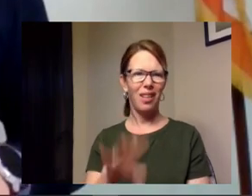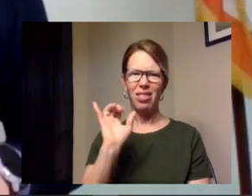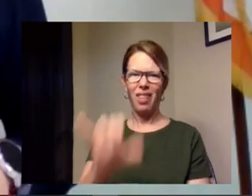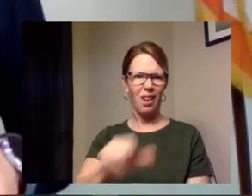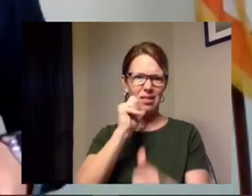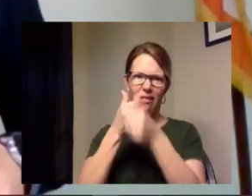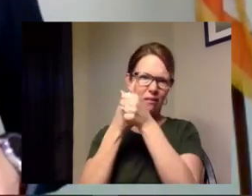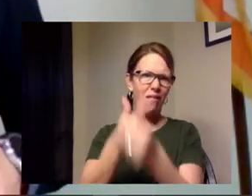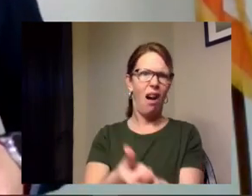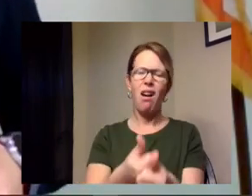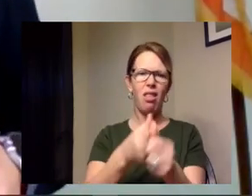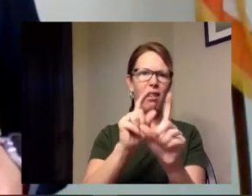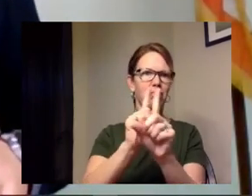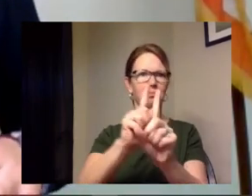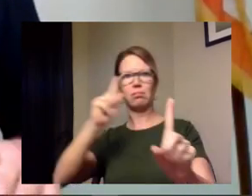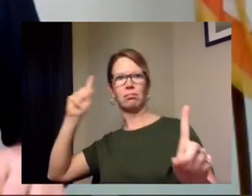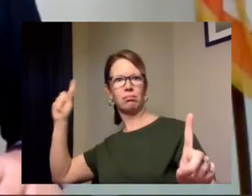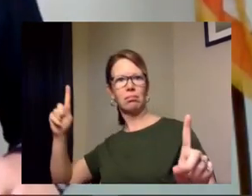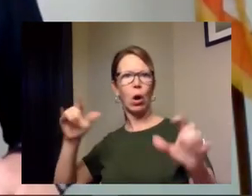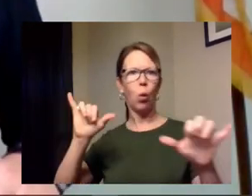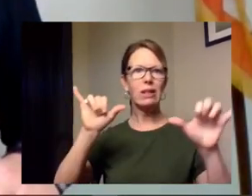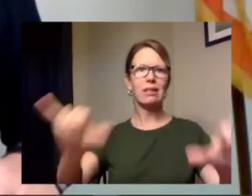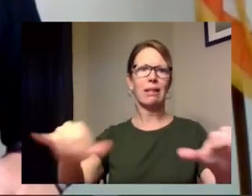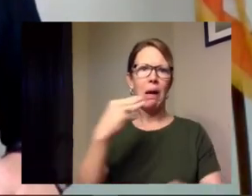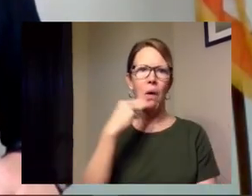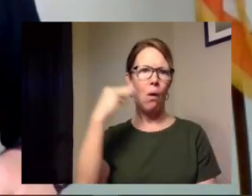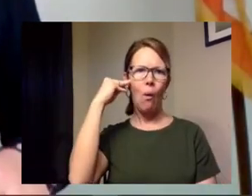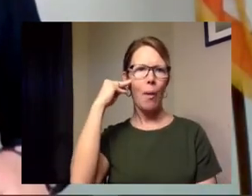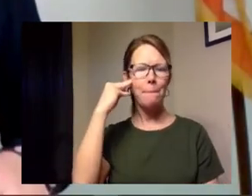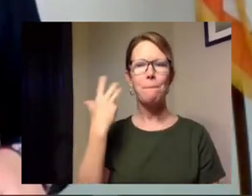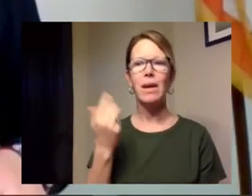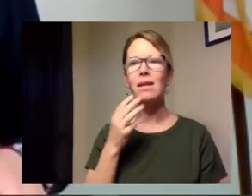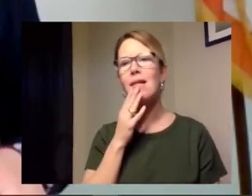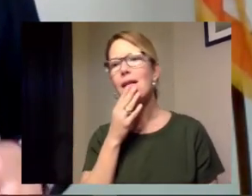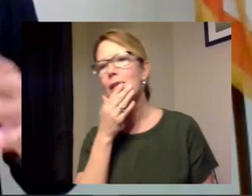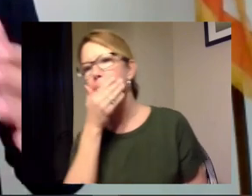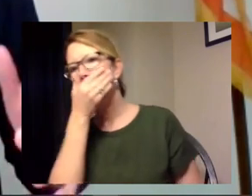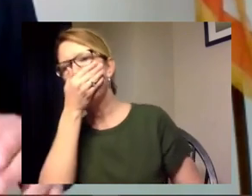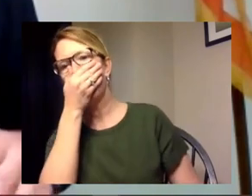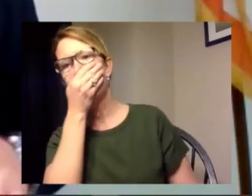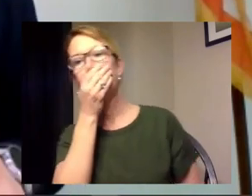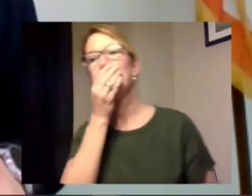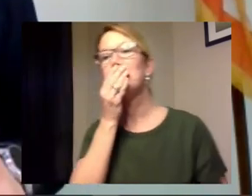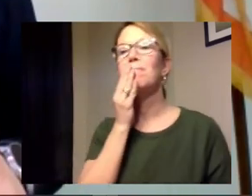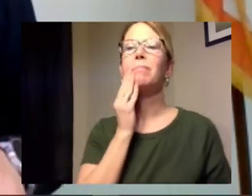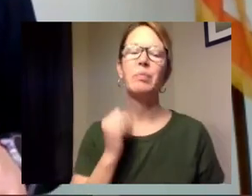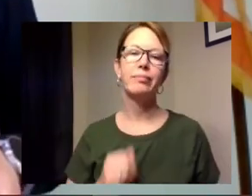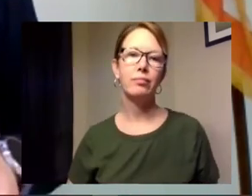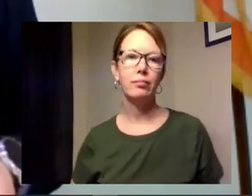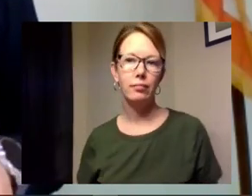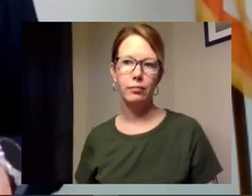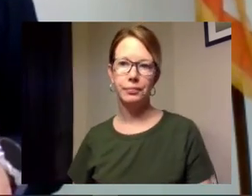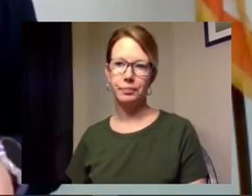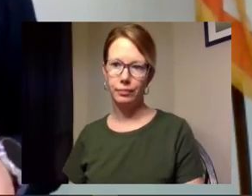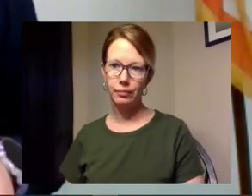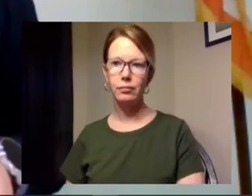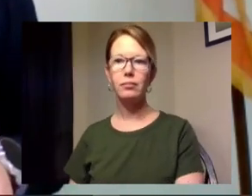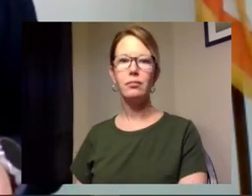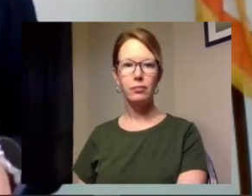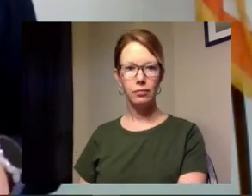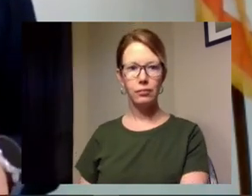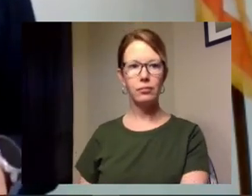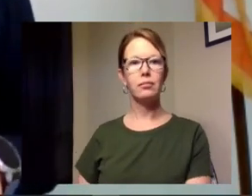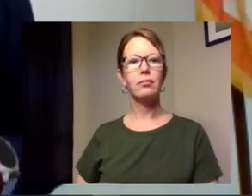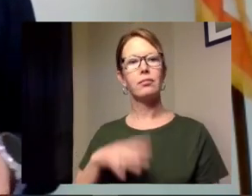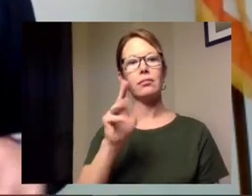the spirit of the stay home order and the guidance by cdc on physical distancing uh karen has put